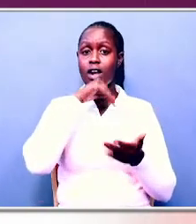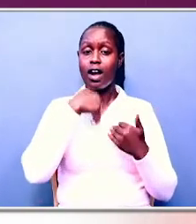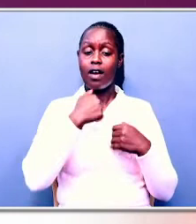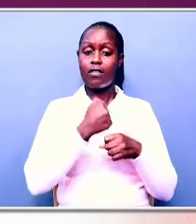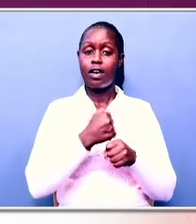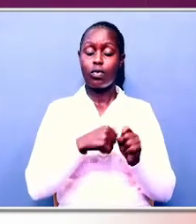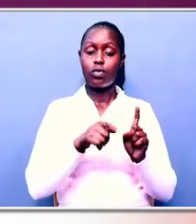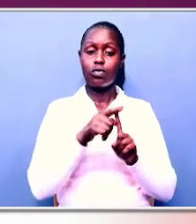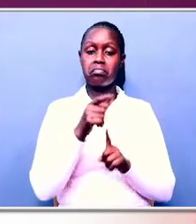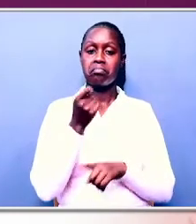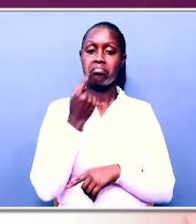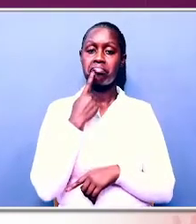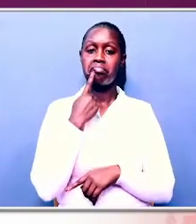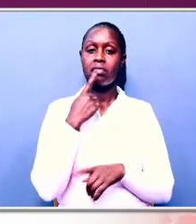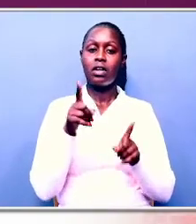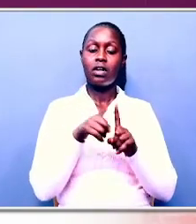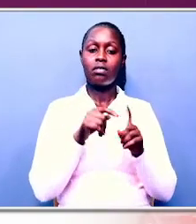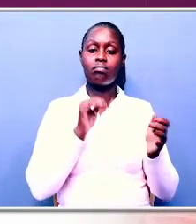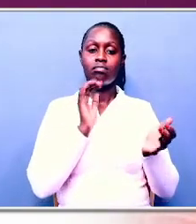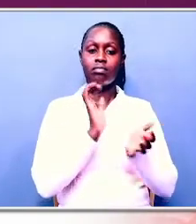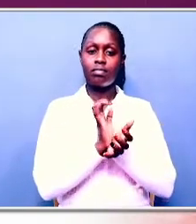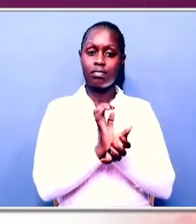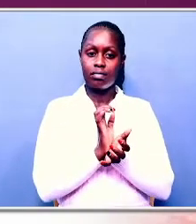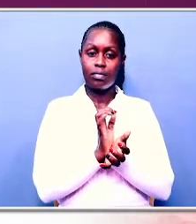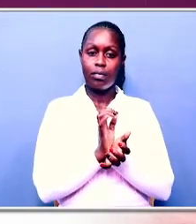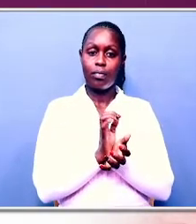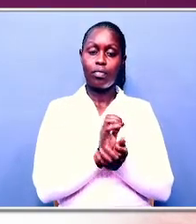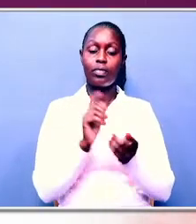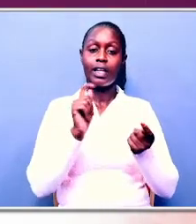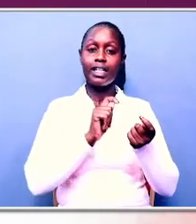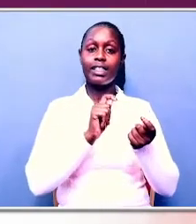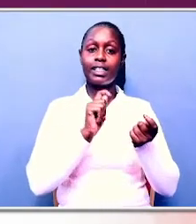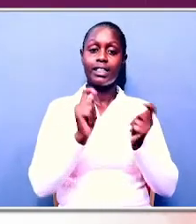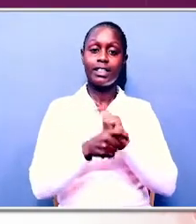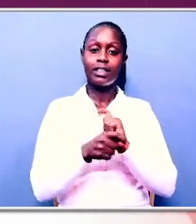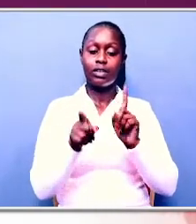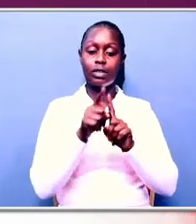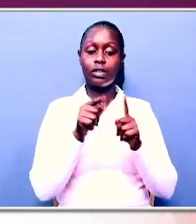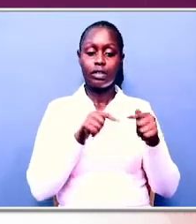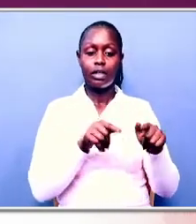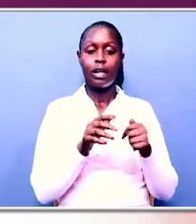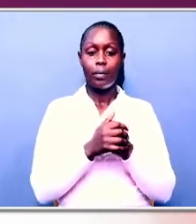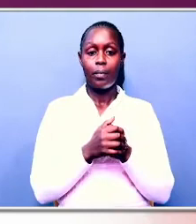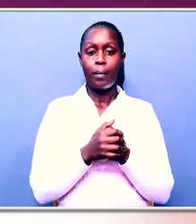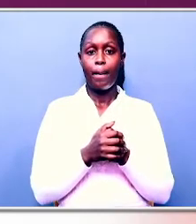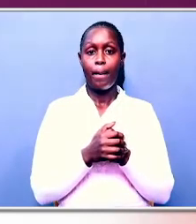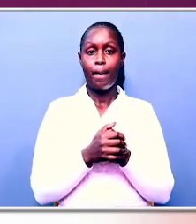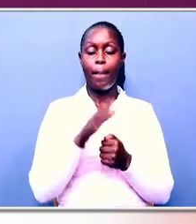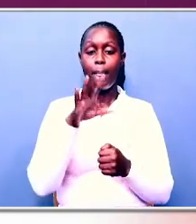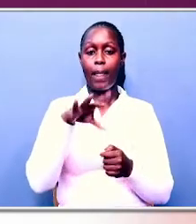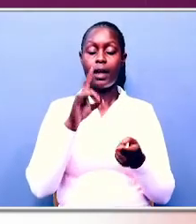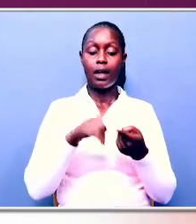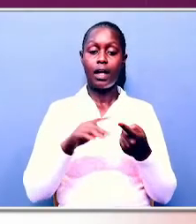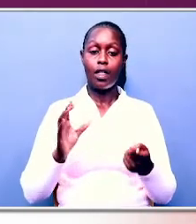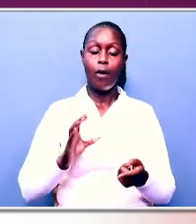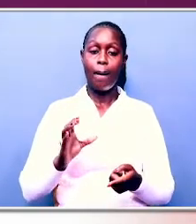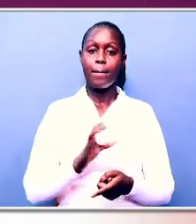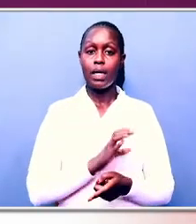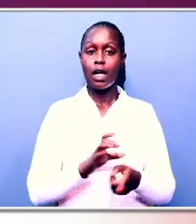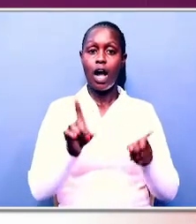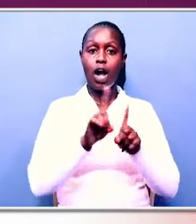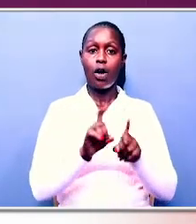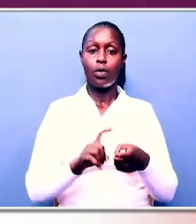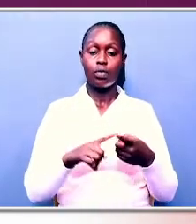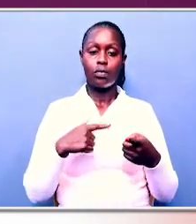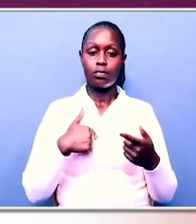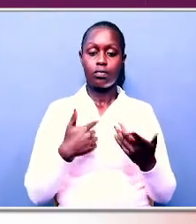treason, is arrest him, charge him with treason, take him to committee and